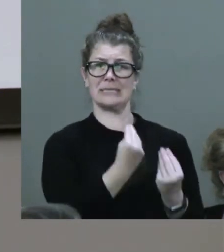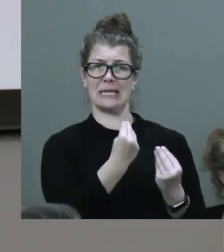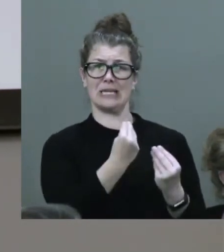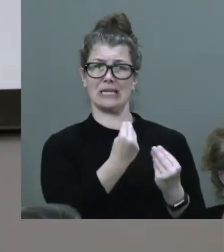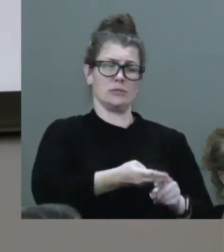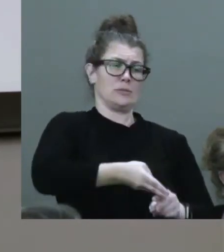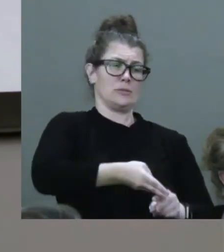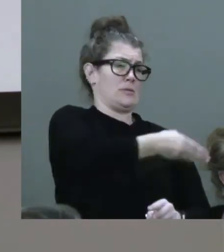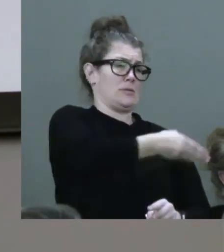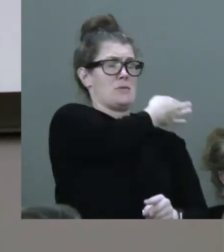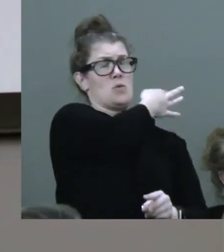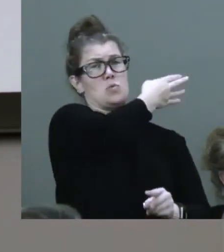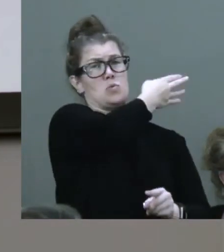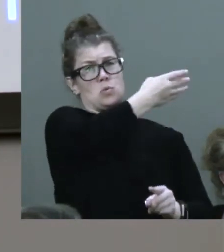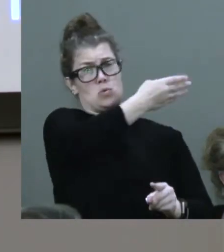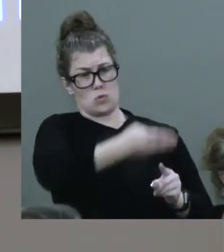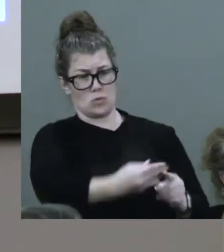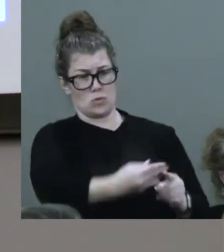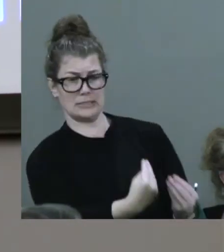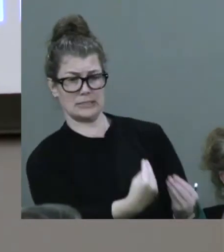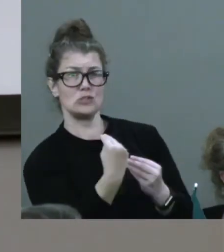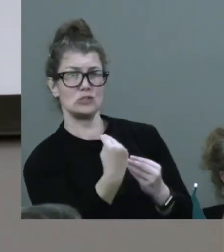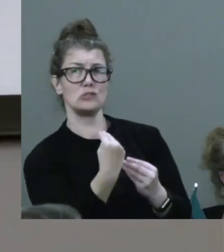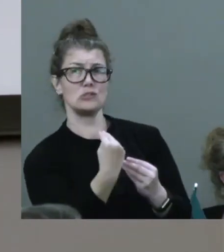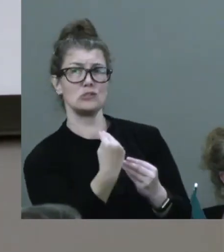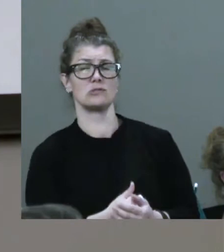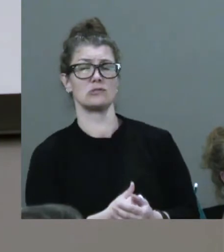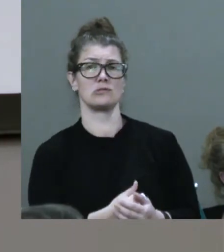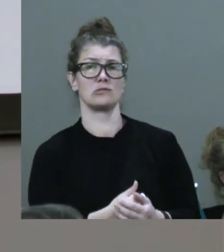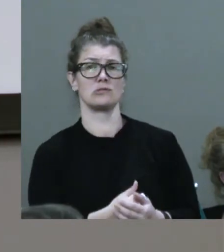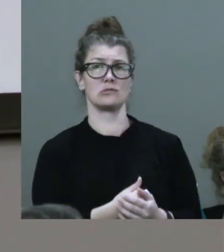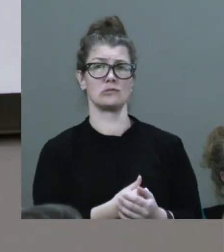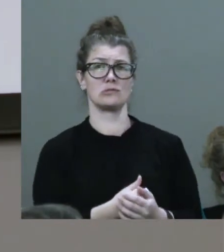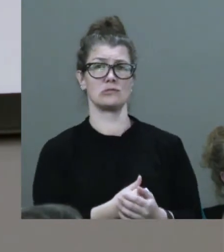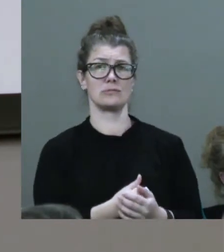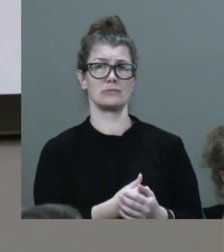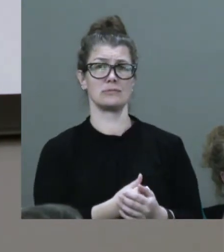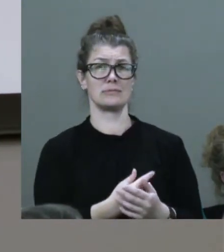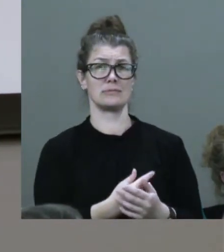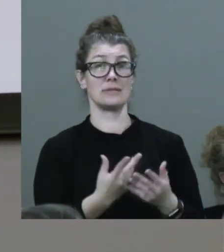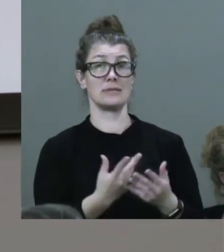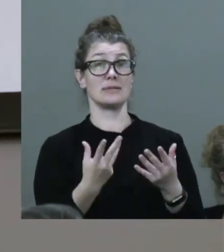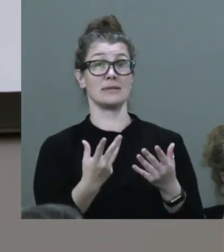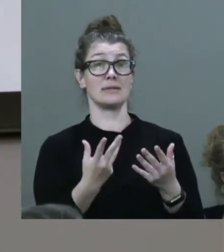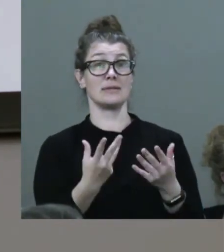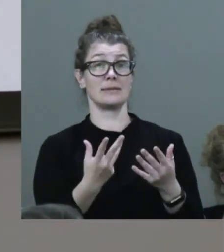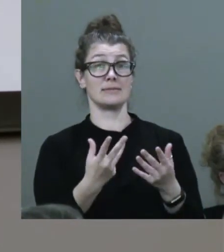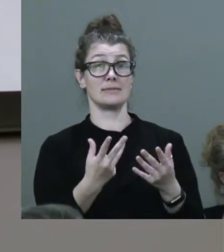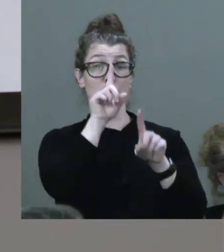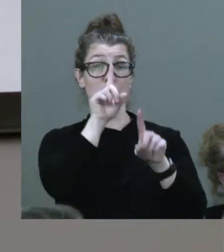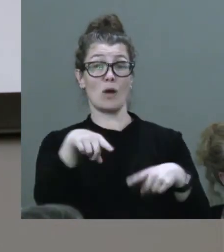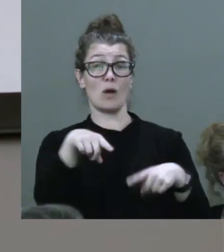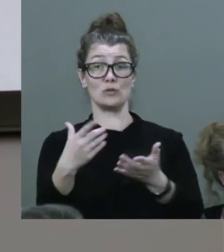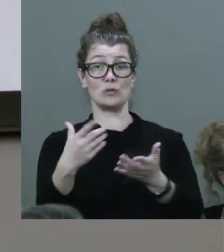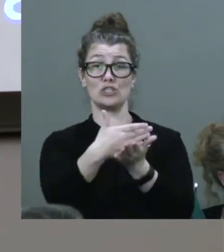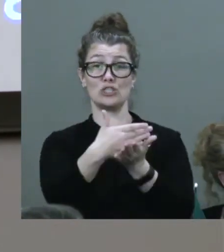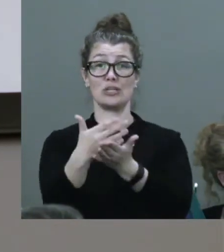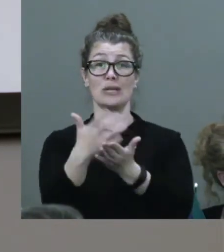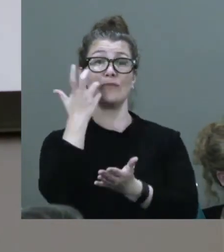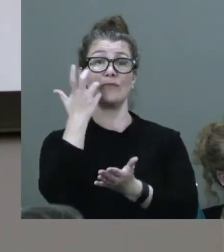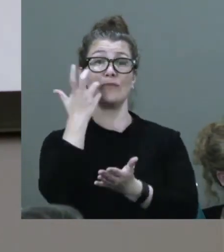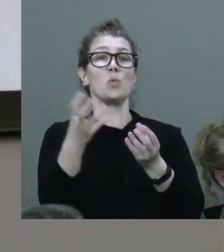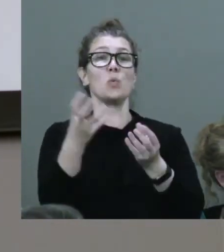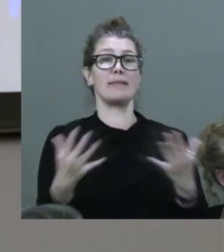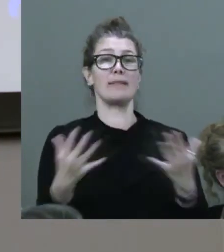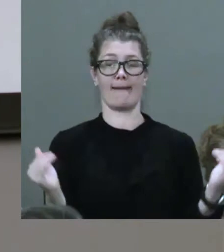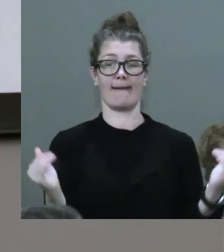so many generations, however, there can be no shared future without first a process of justice